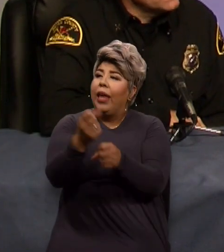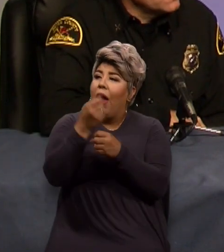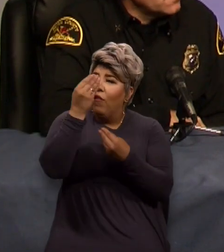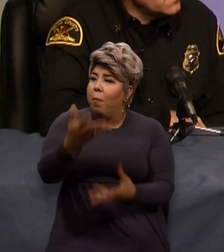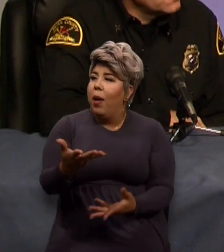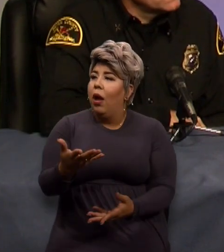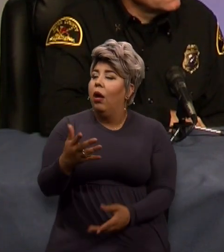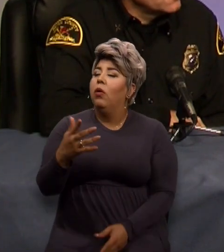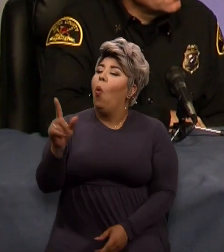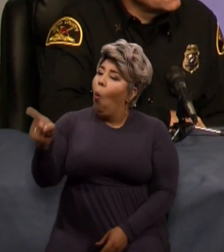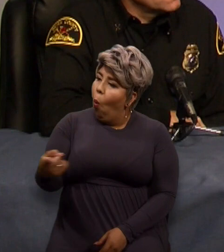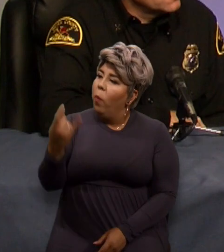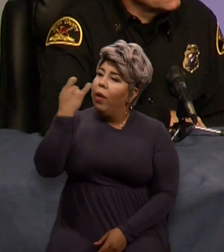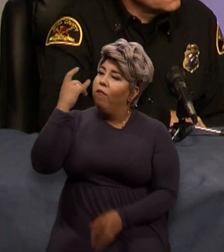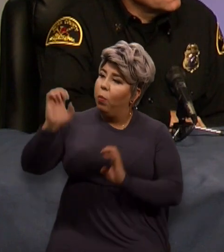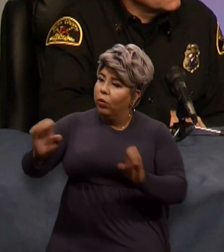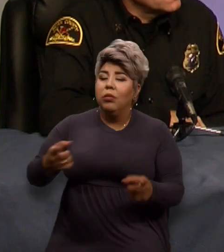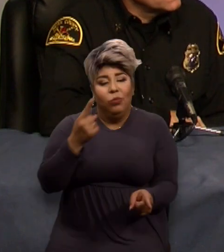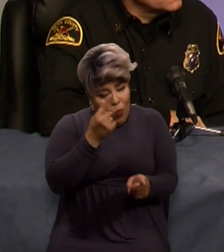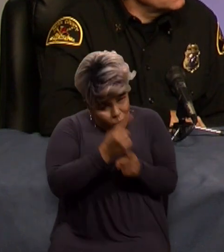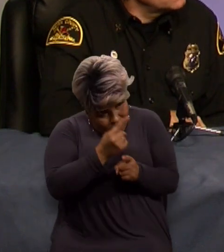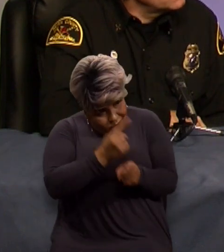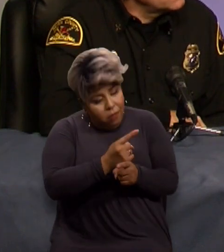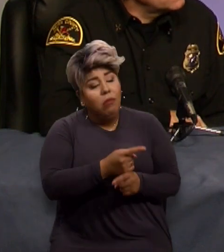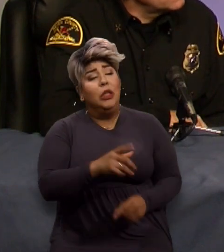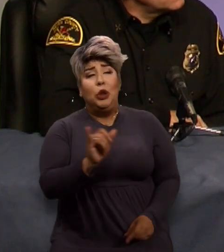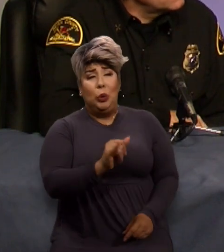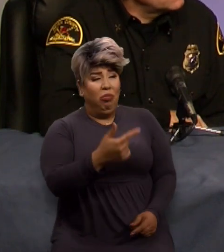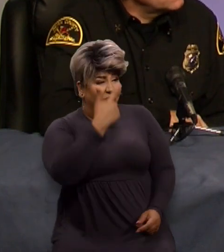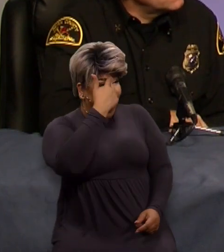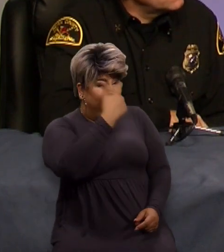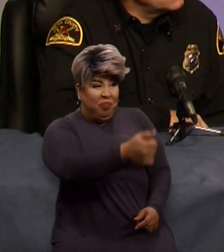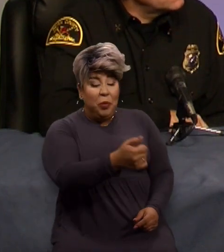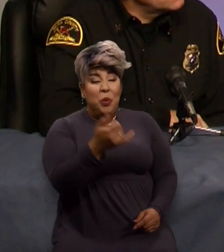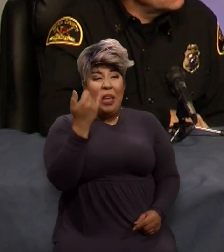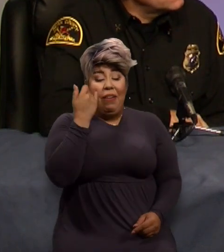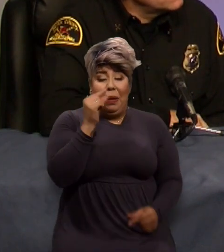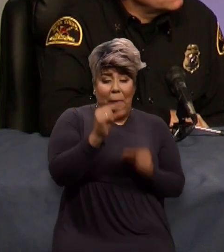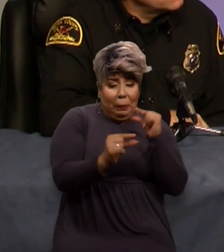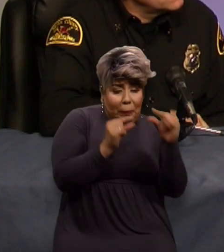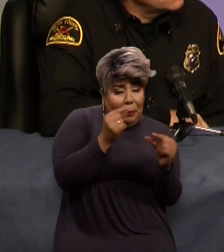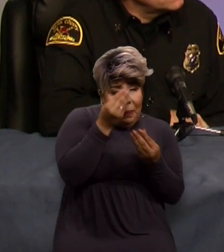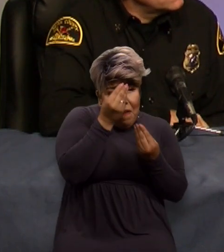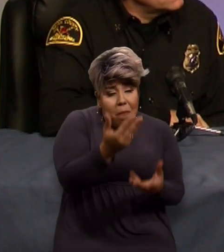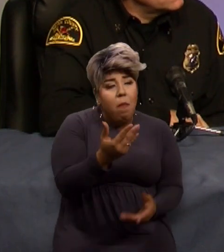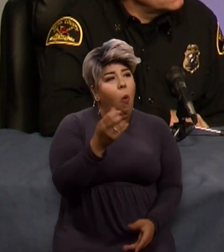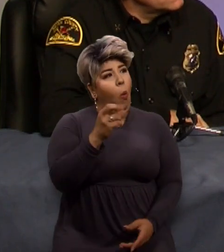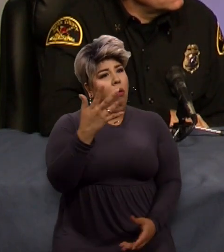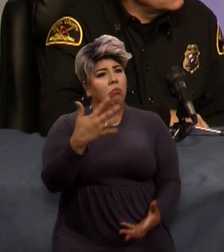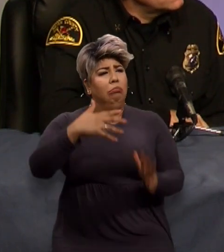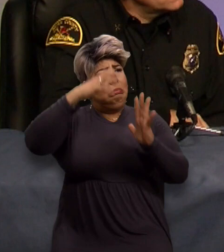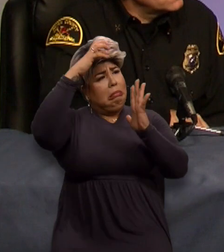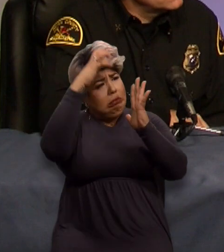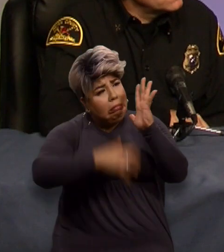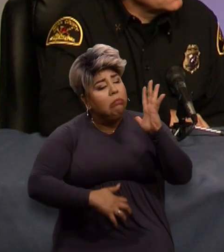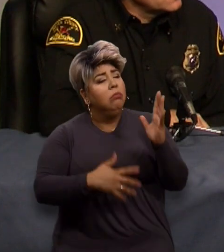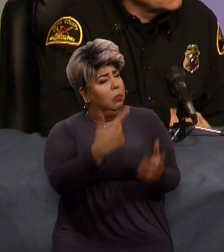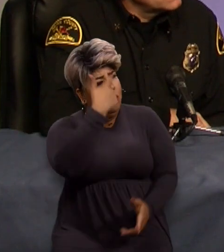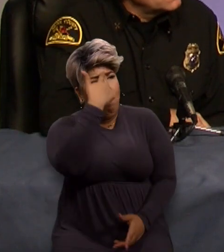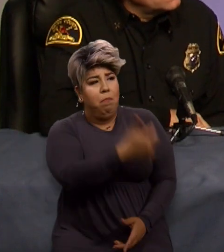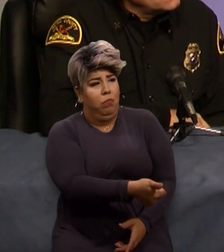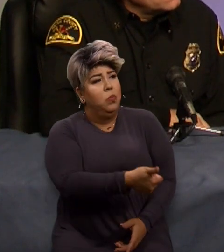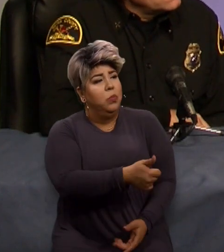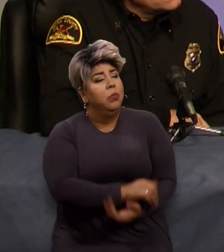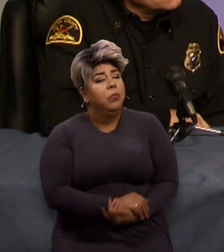emergency and when you need help. Right. And you can put as much or as little information. It truly is up to you and how much information you want us to have.